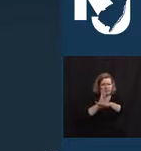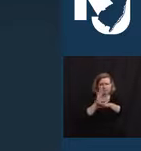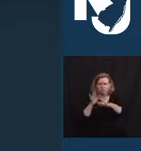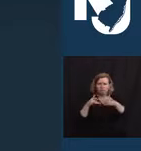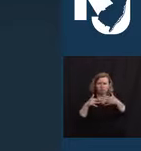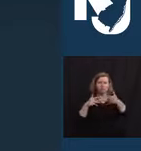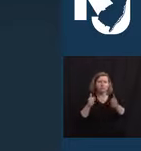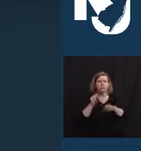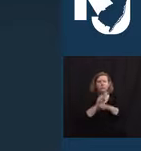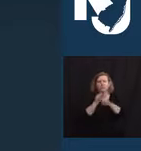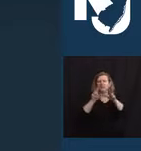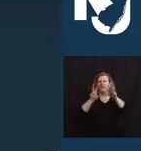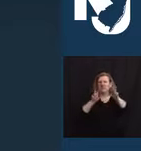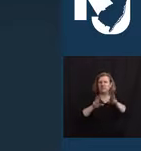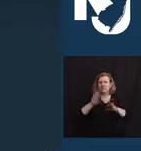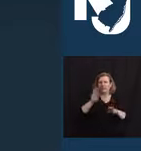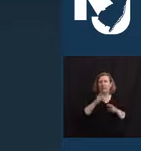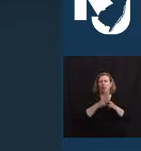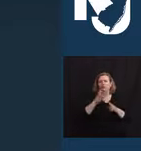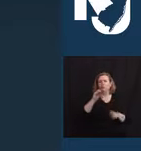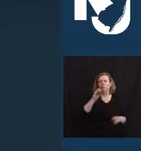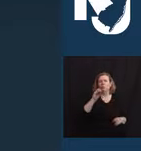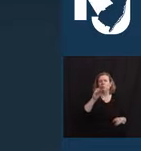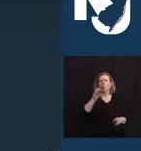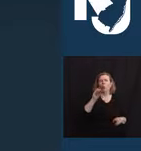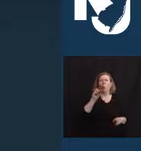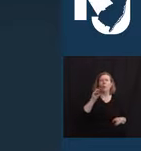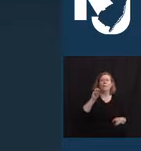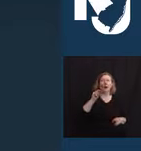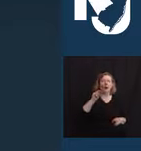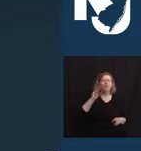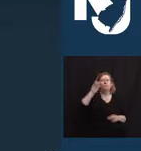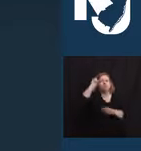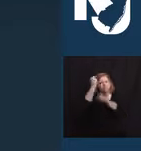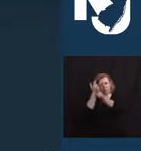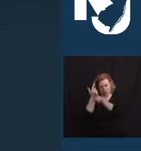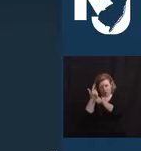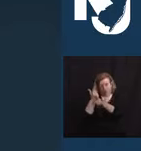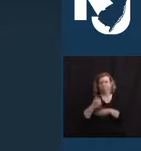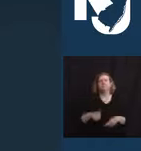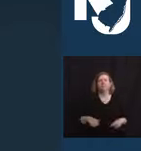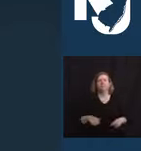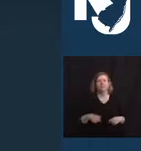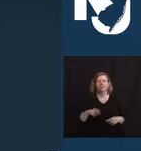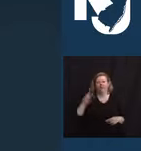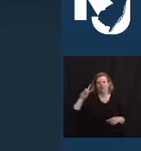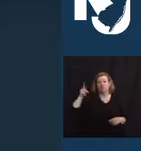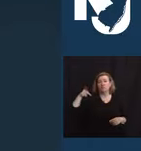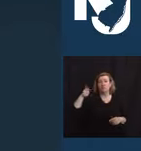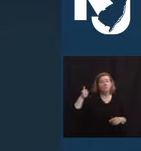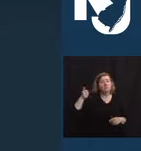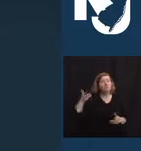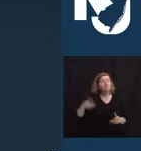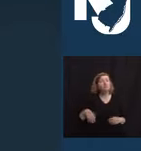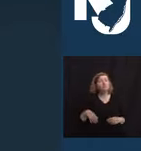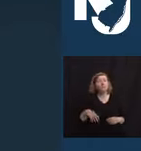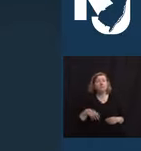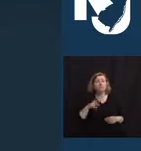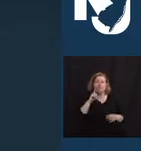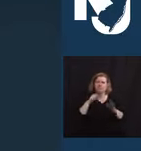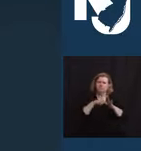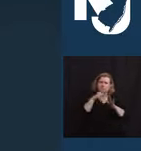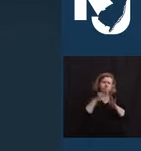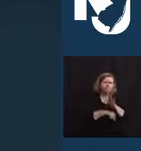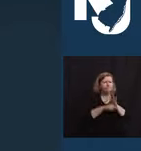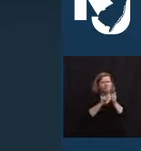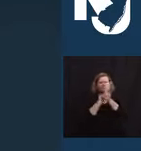firm Solomon Brothers, where he was a vice president. Bill was a dyed-in-the-wool sports fan. Pat, make